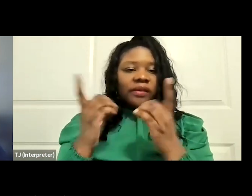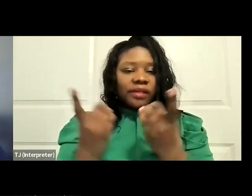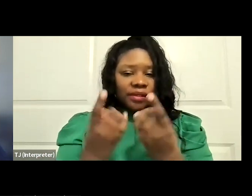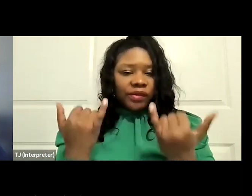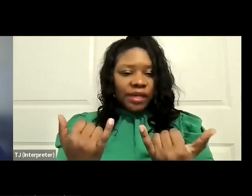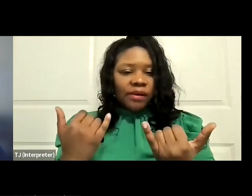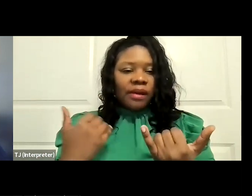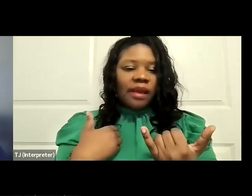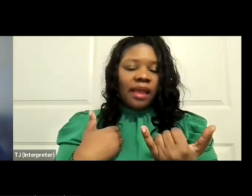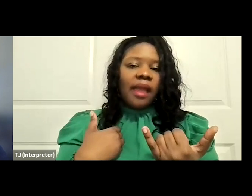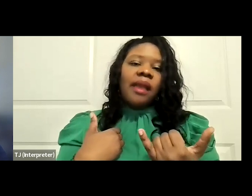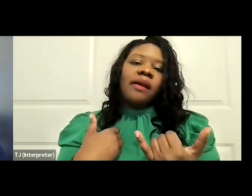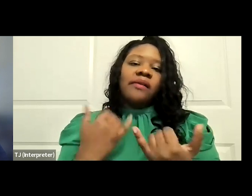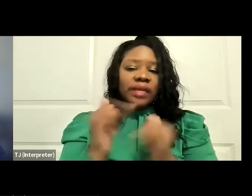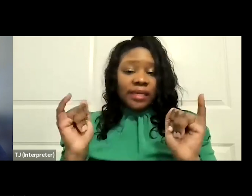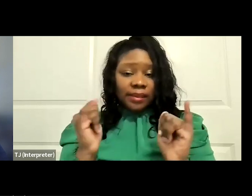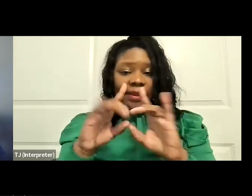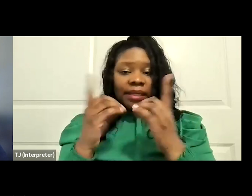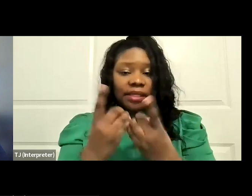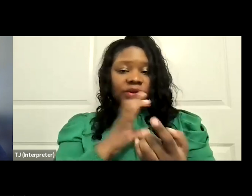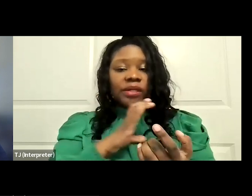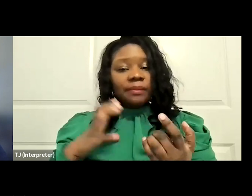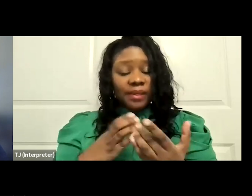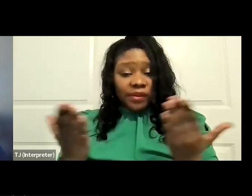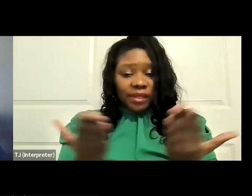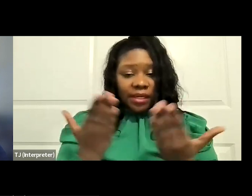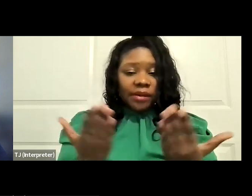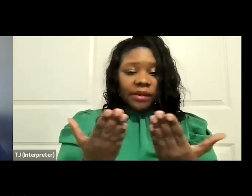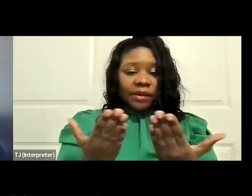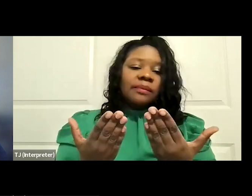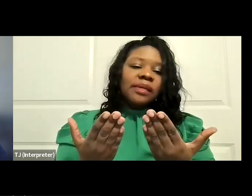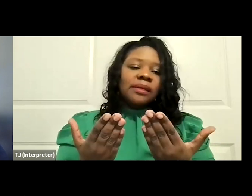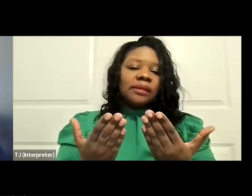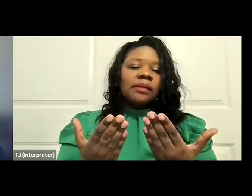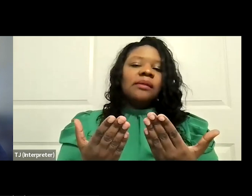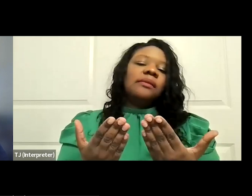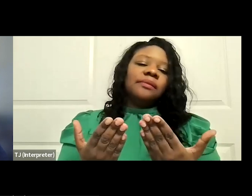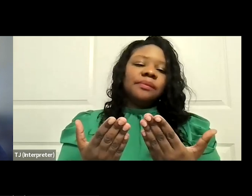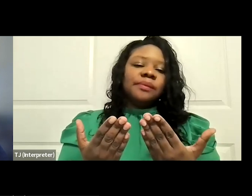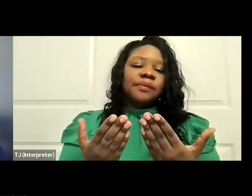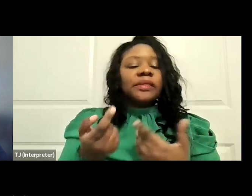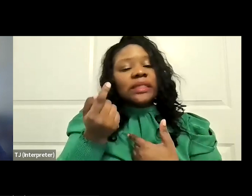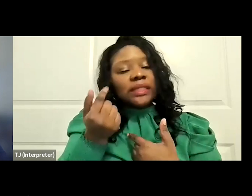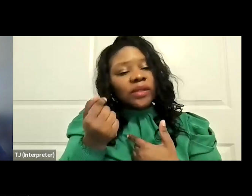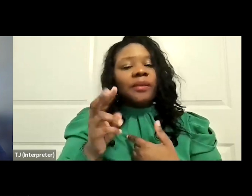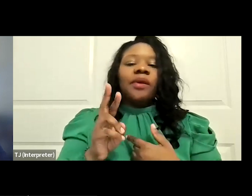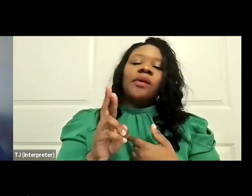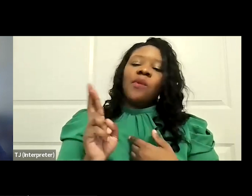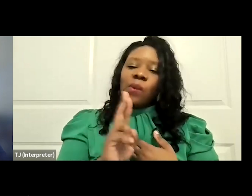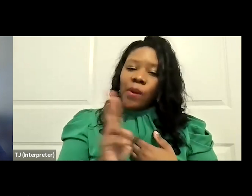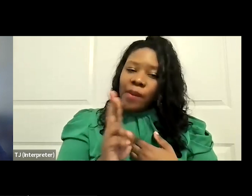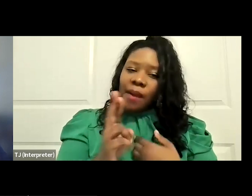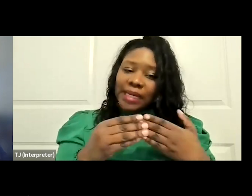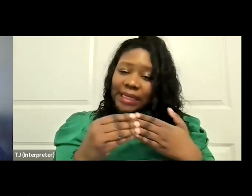independent redistricting commission here. Nonetheless, there was a bit of a Republican-leaning emphasis